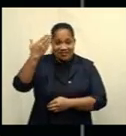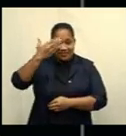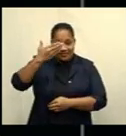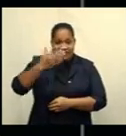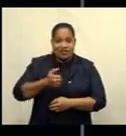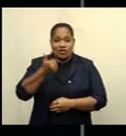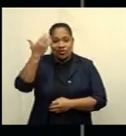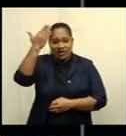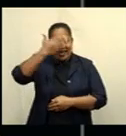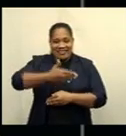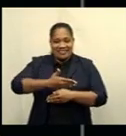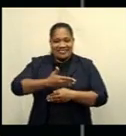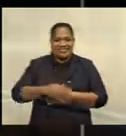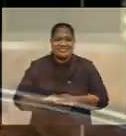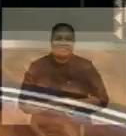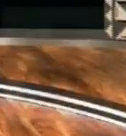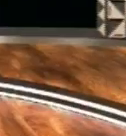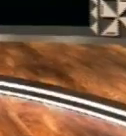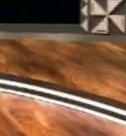good night